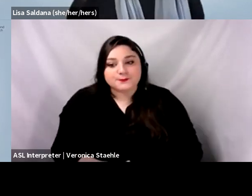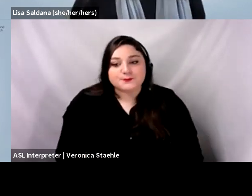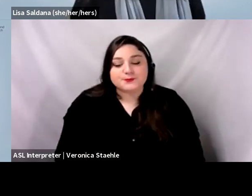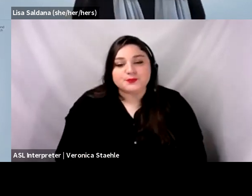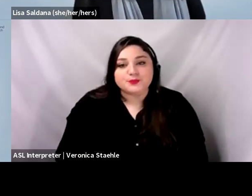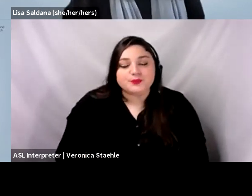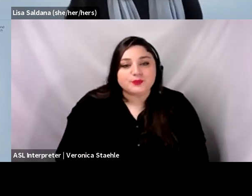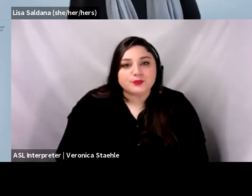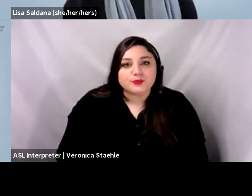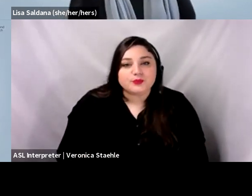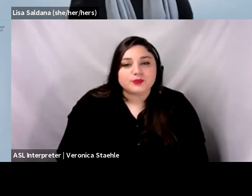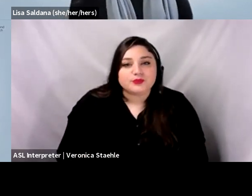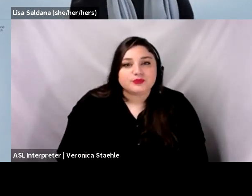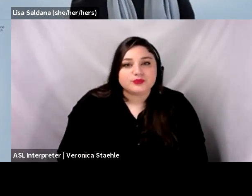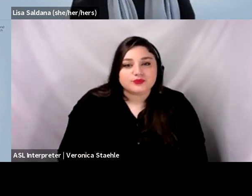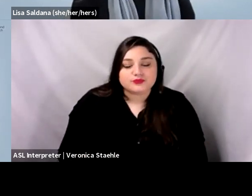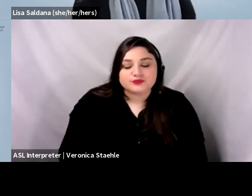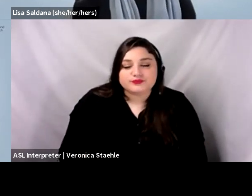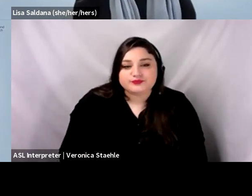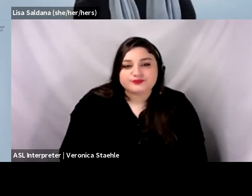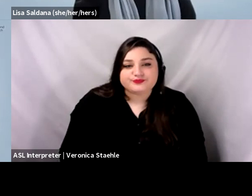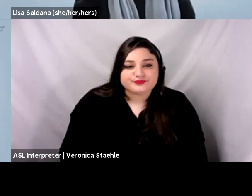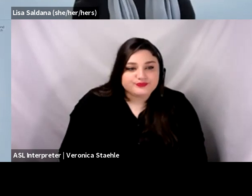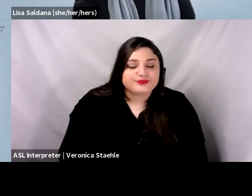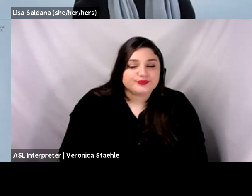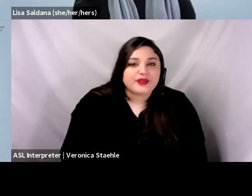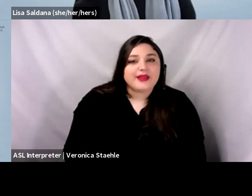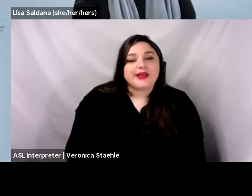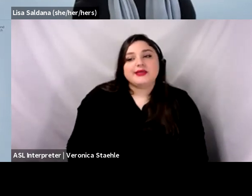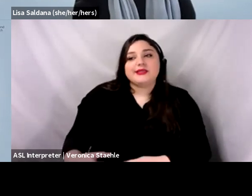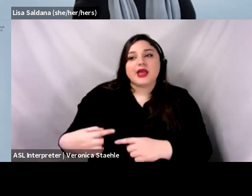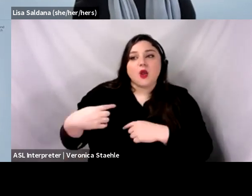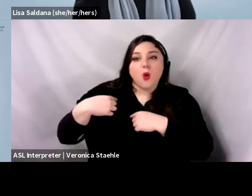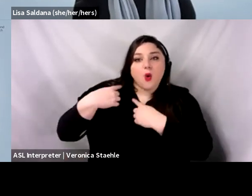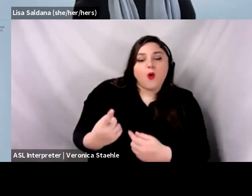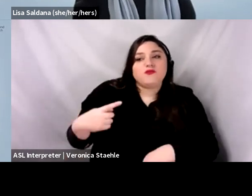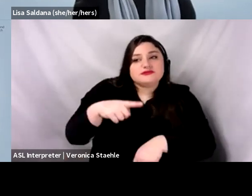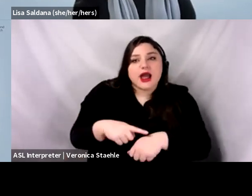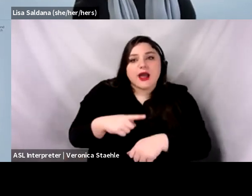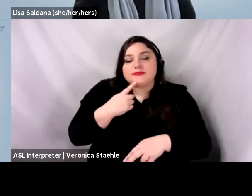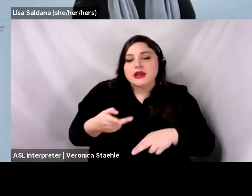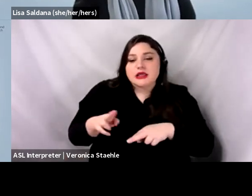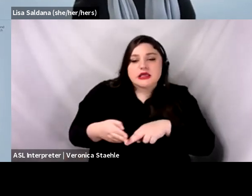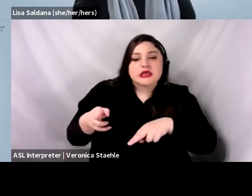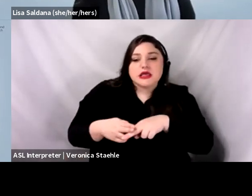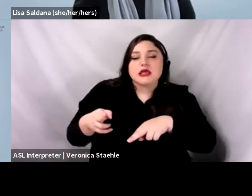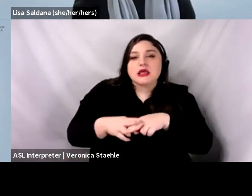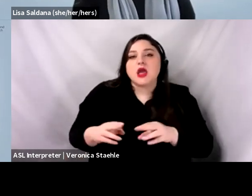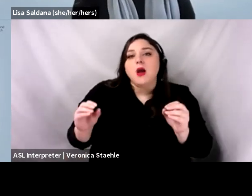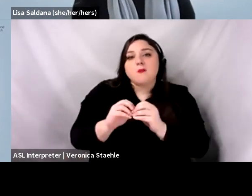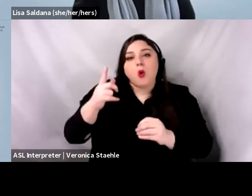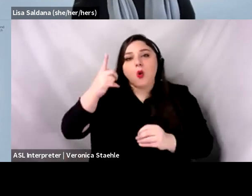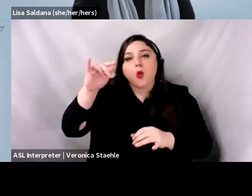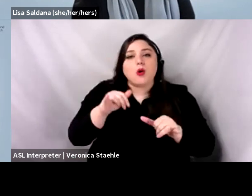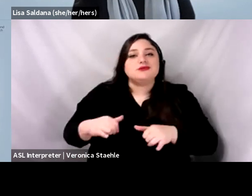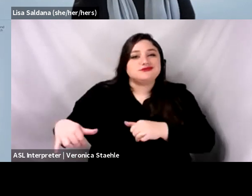there has been over time a sort of codification of gold standards for cost effectiveness analysis, which involve,